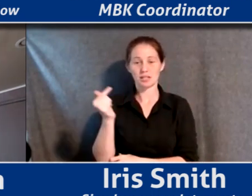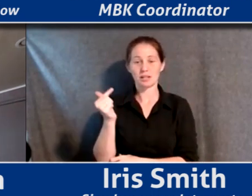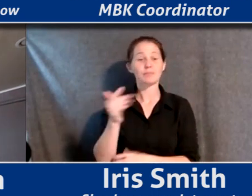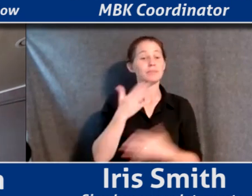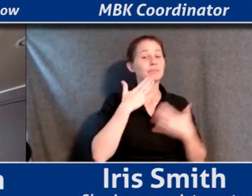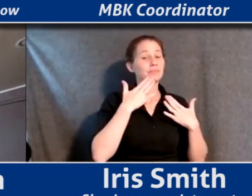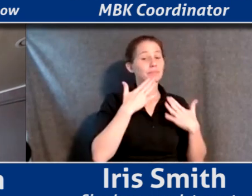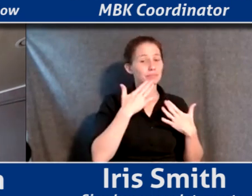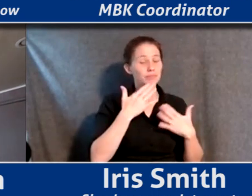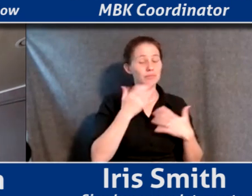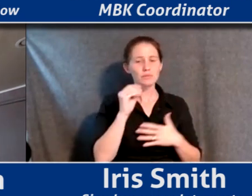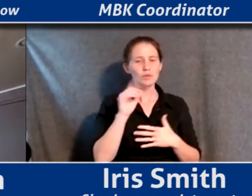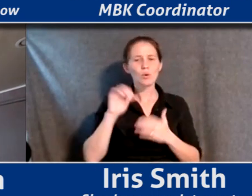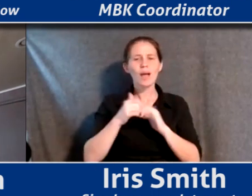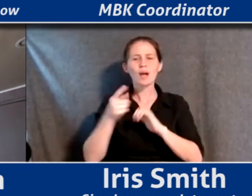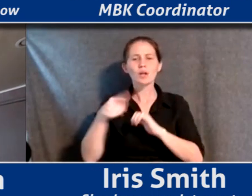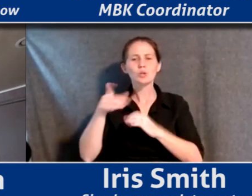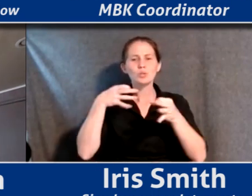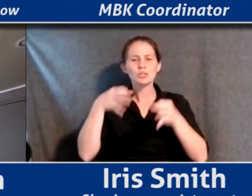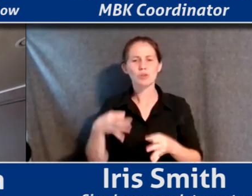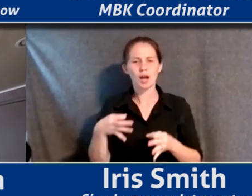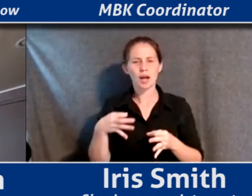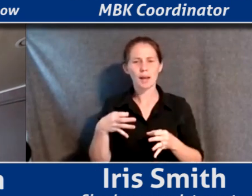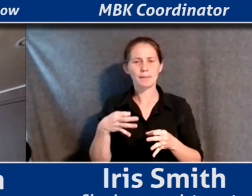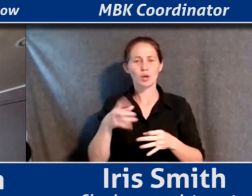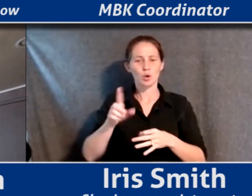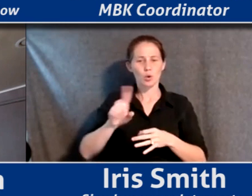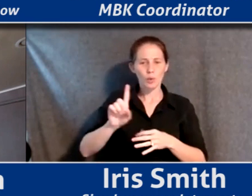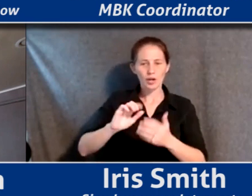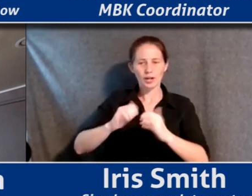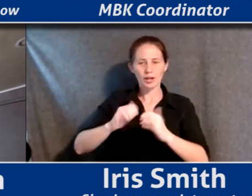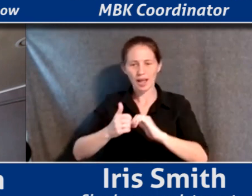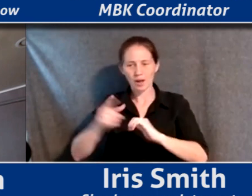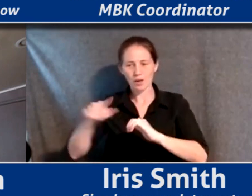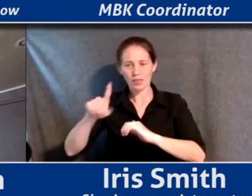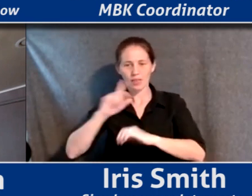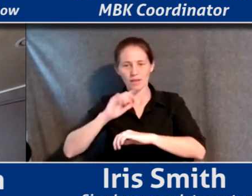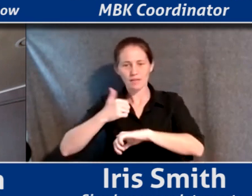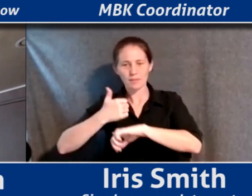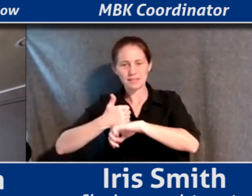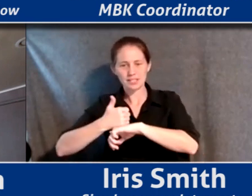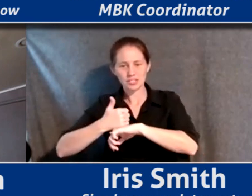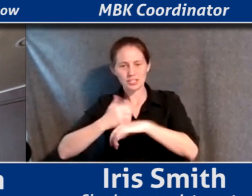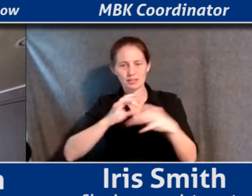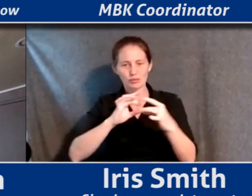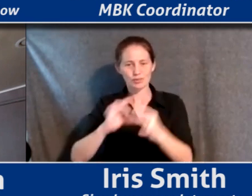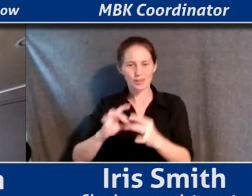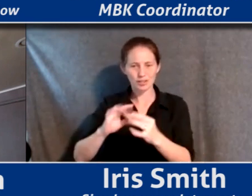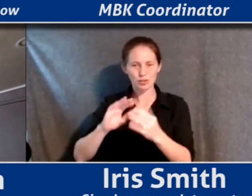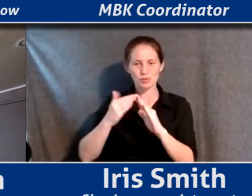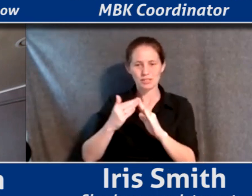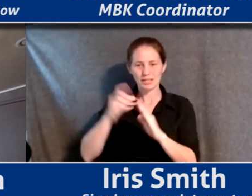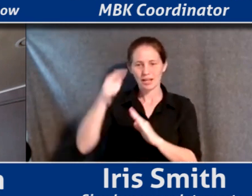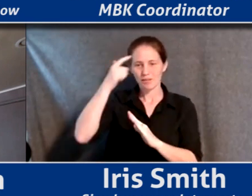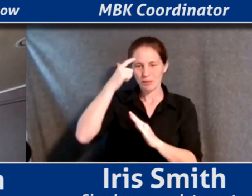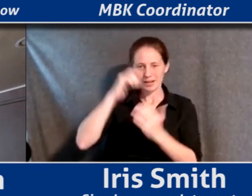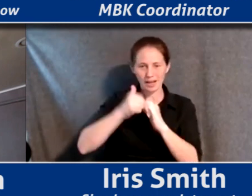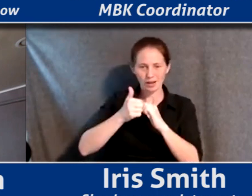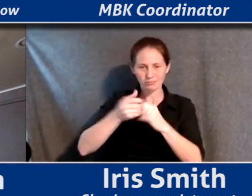you. So how do you describe where and how the commission is positioned relative to the city governments and the different pieces at play?